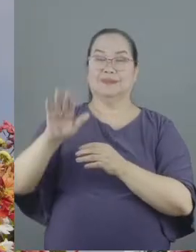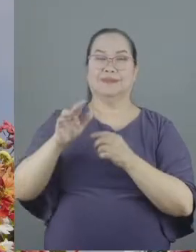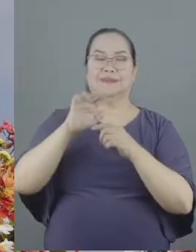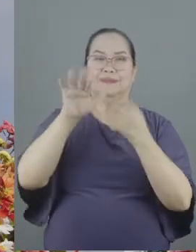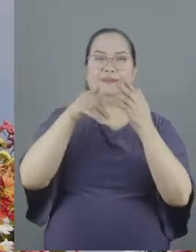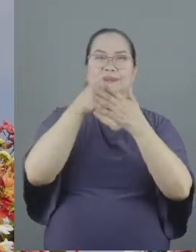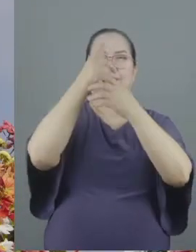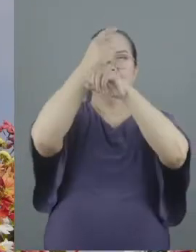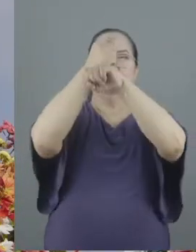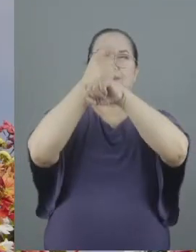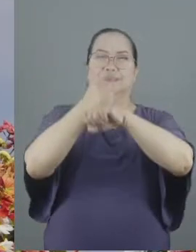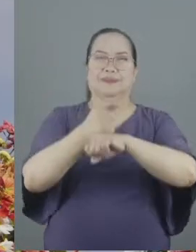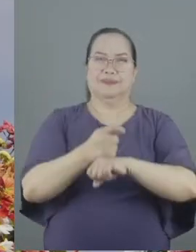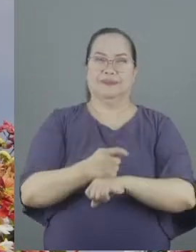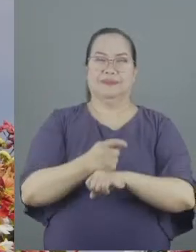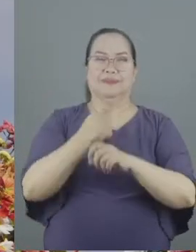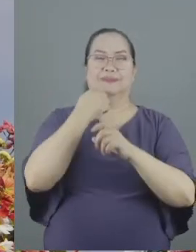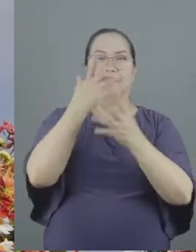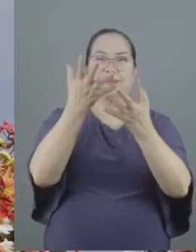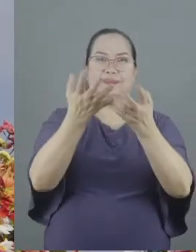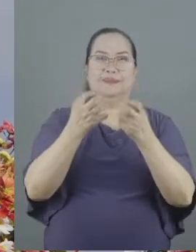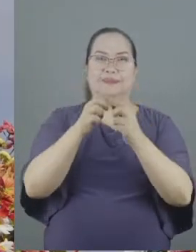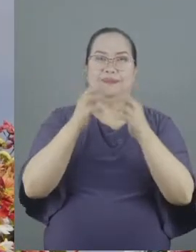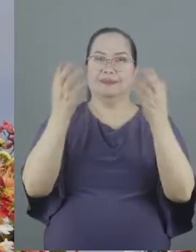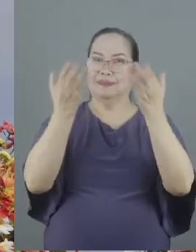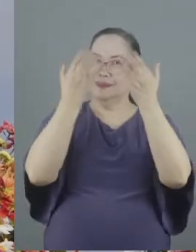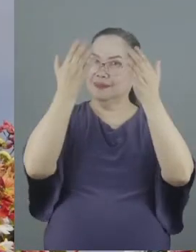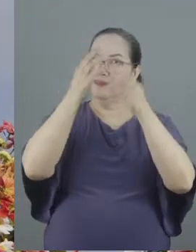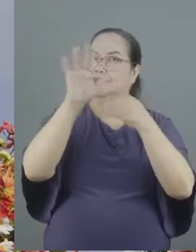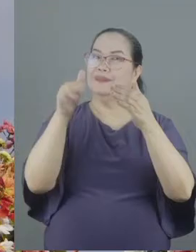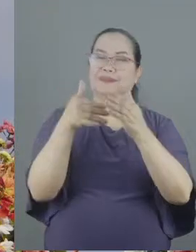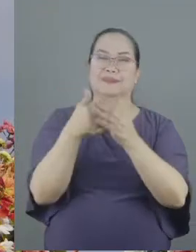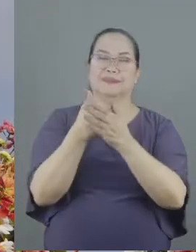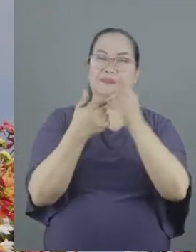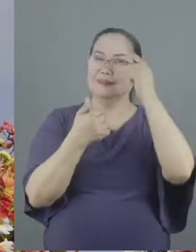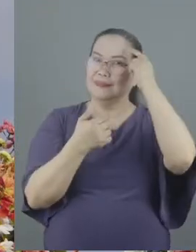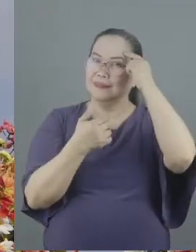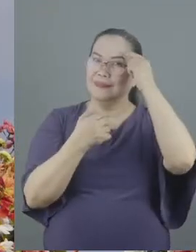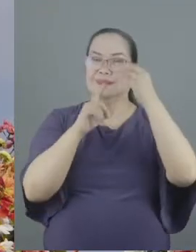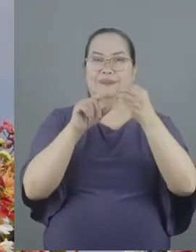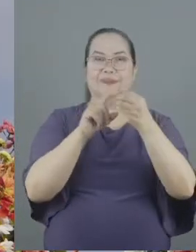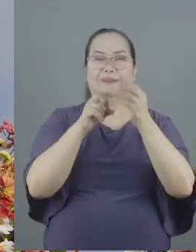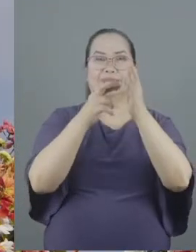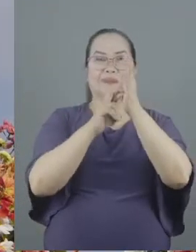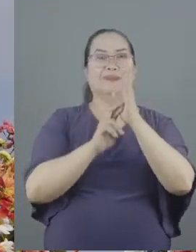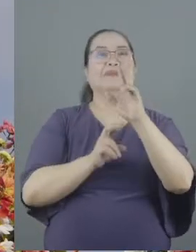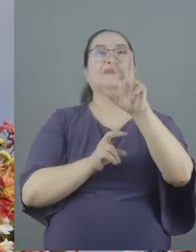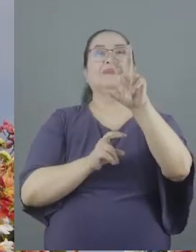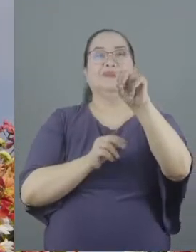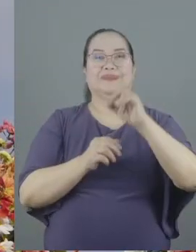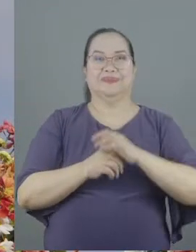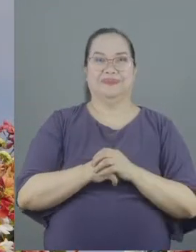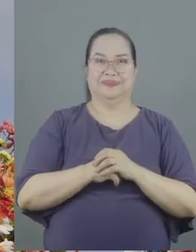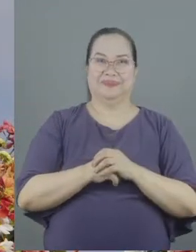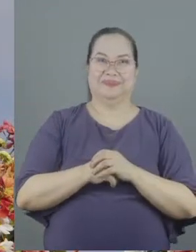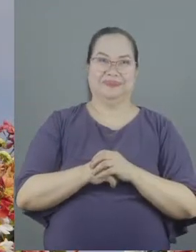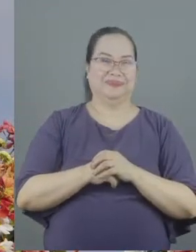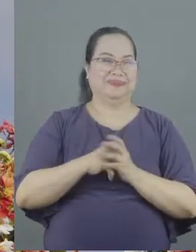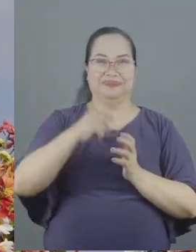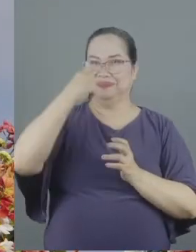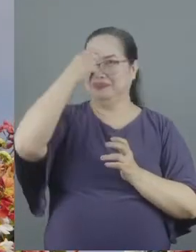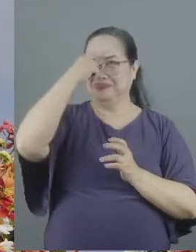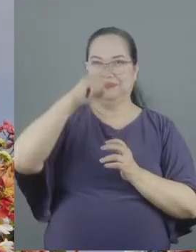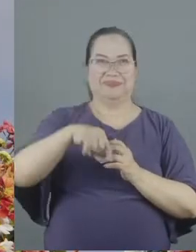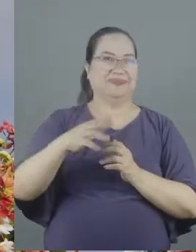the Tabernacles they still wanted to celebrate those thinking that they were still required but no they had not understood yet